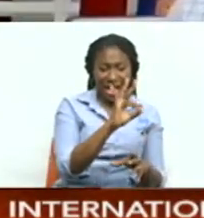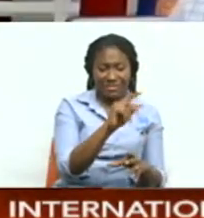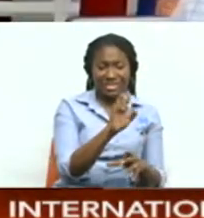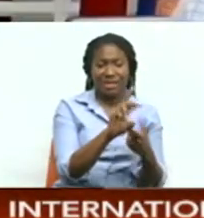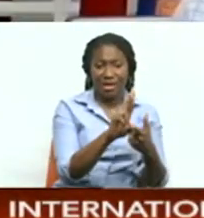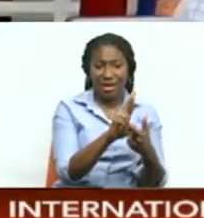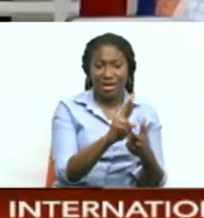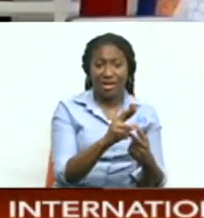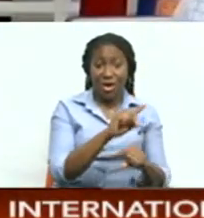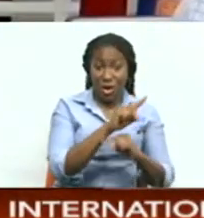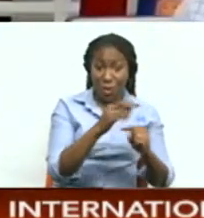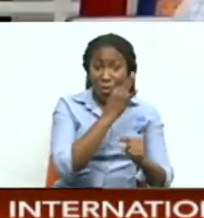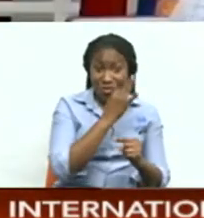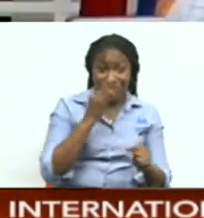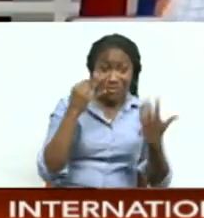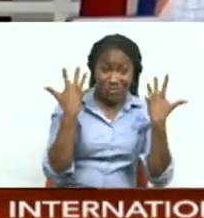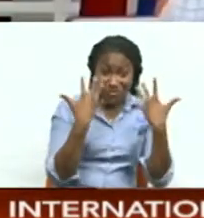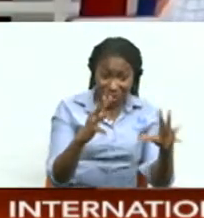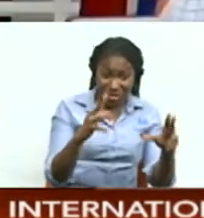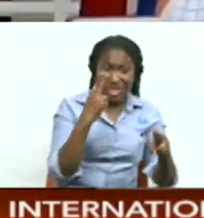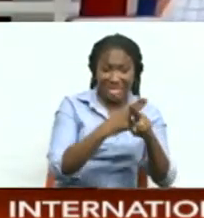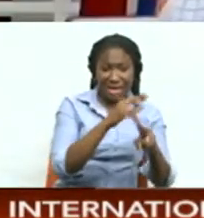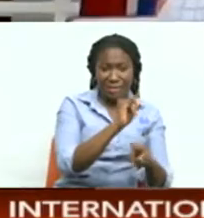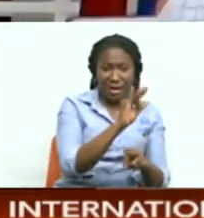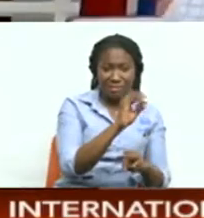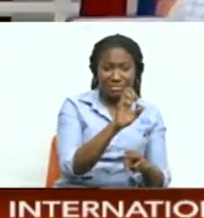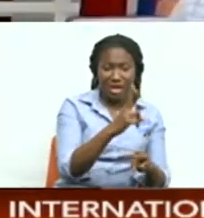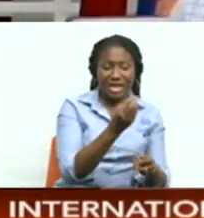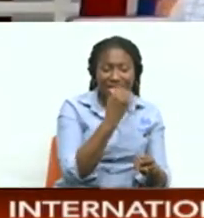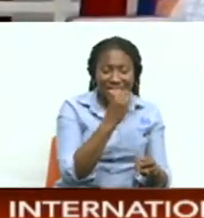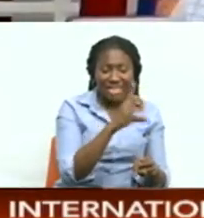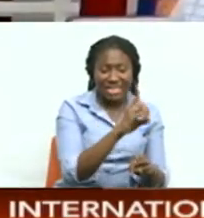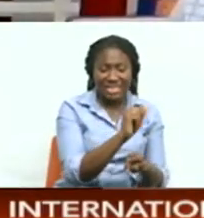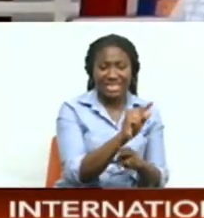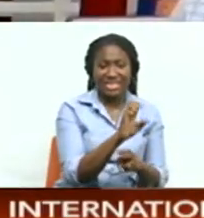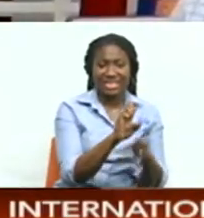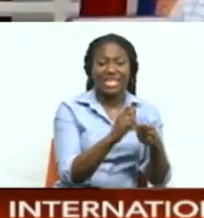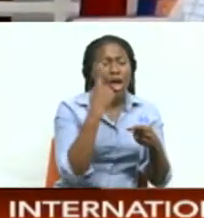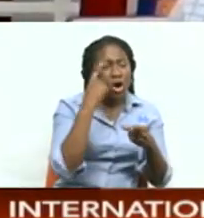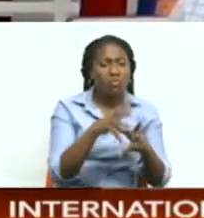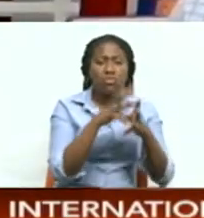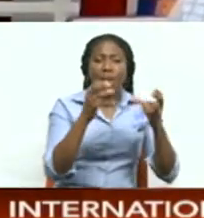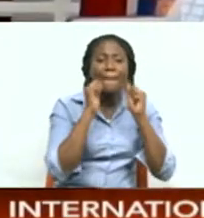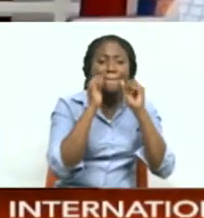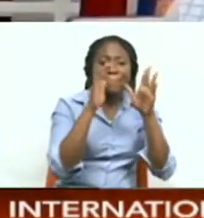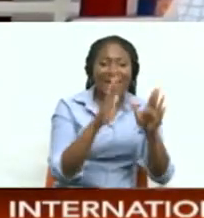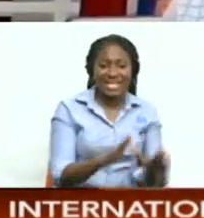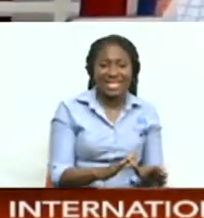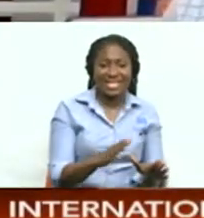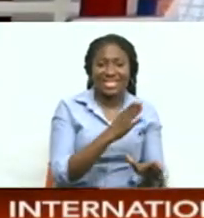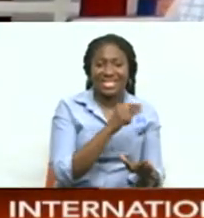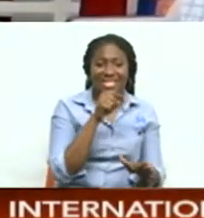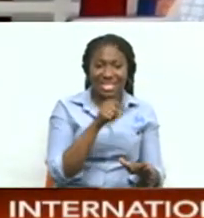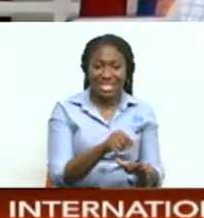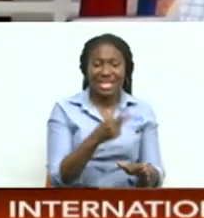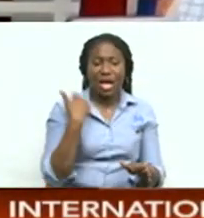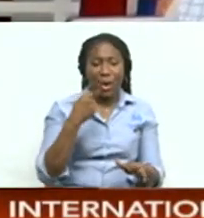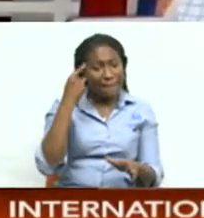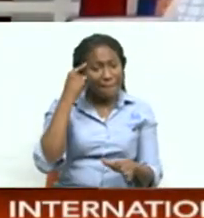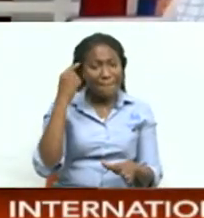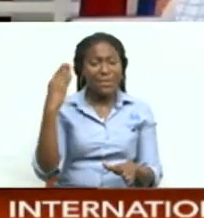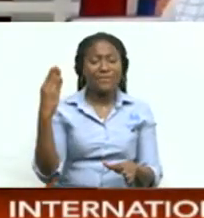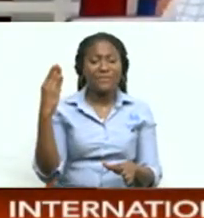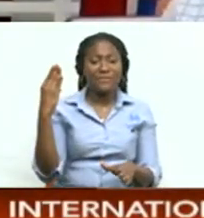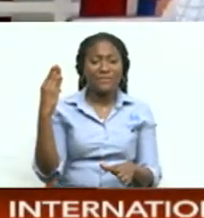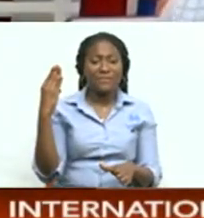really a very special time it is an opportunity for immense blessings and it is a time that we believe that